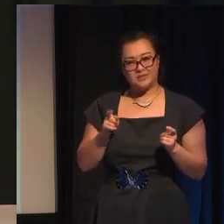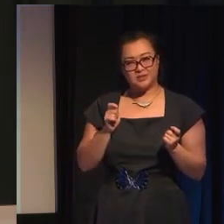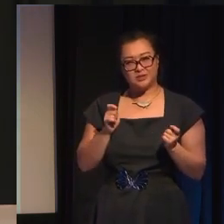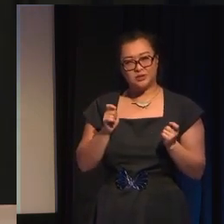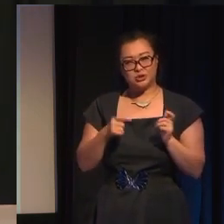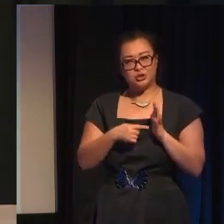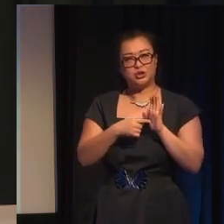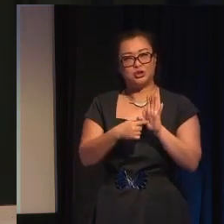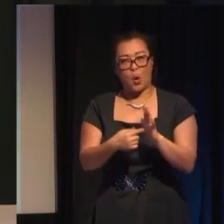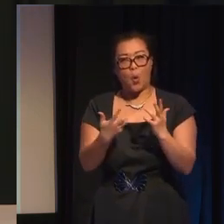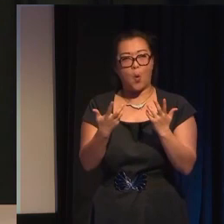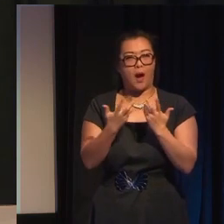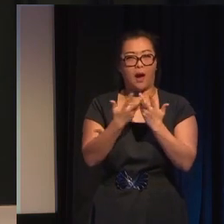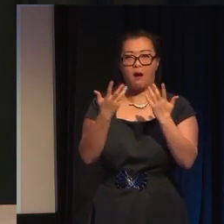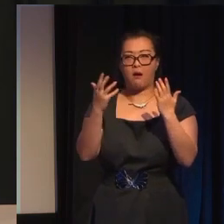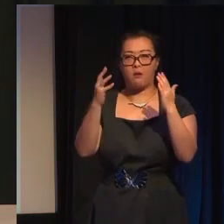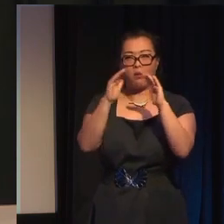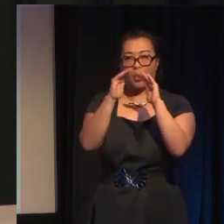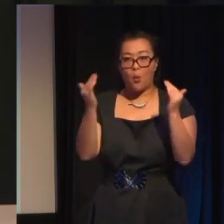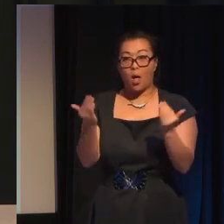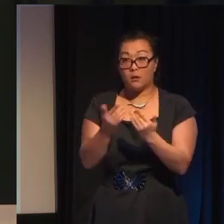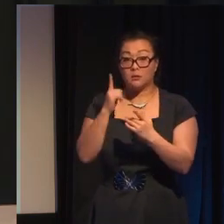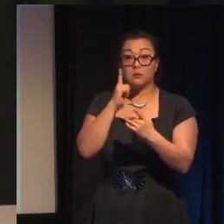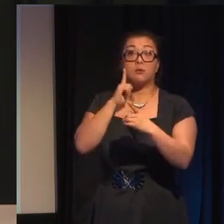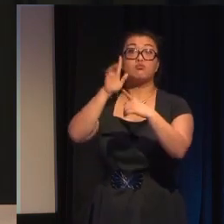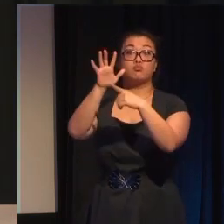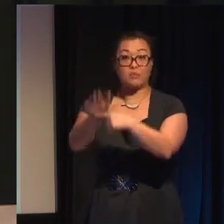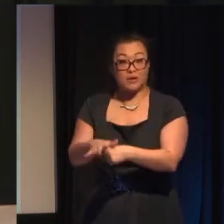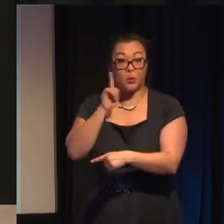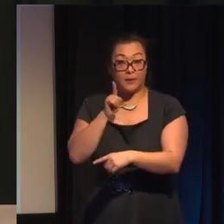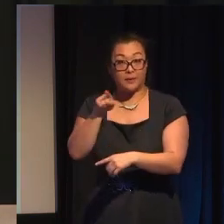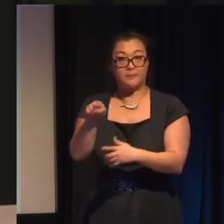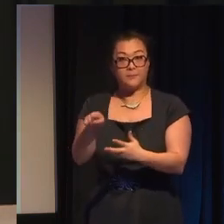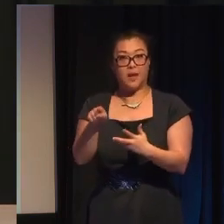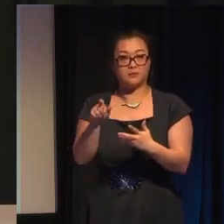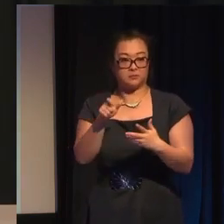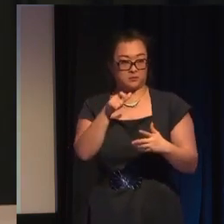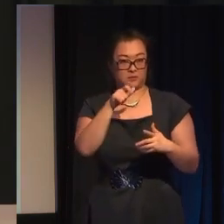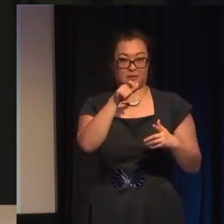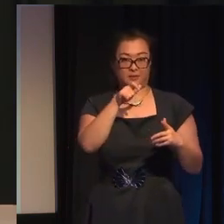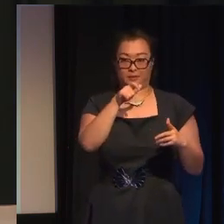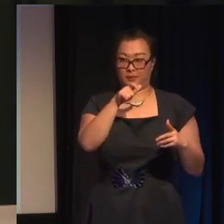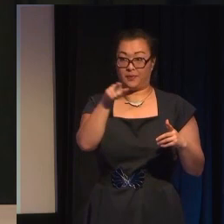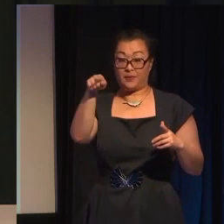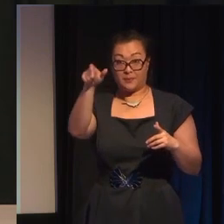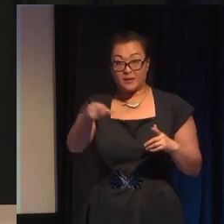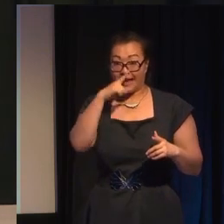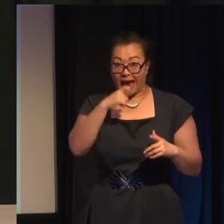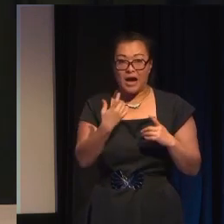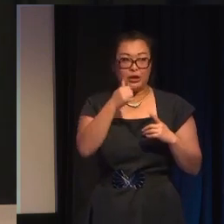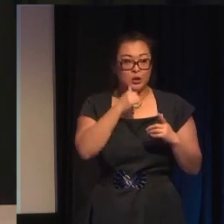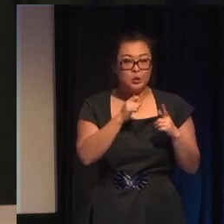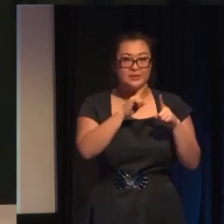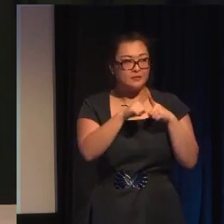but how someone resourceful and determined would need to navigate them to survive so that's one way that I used the character re-roll